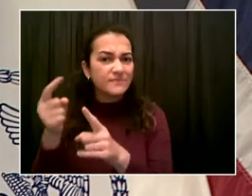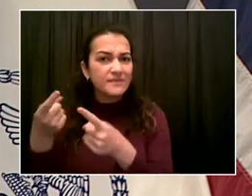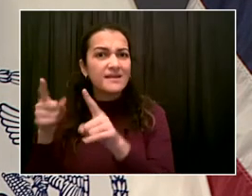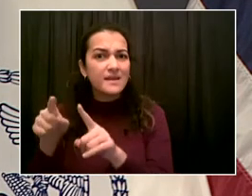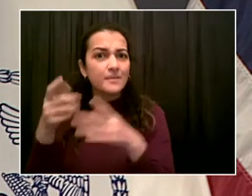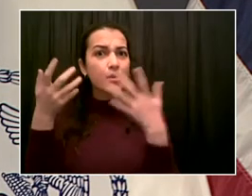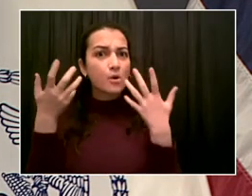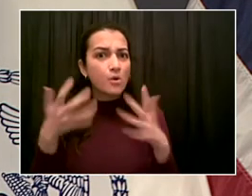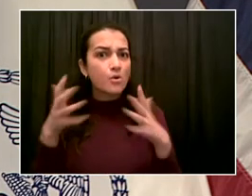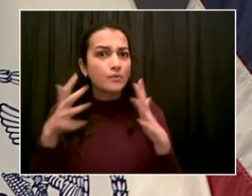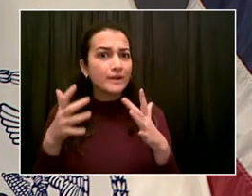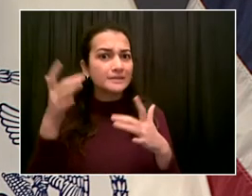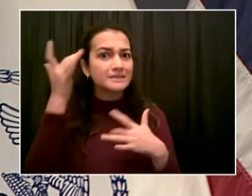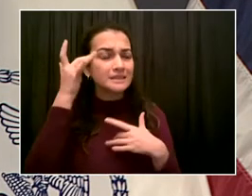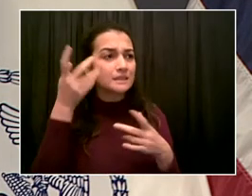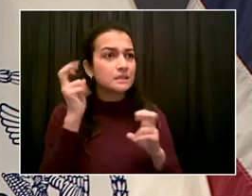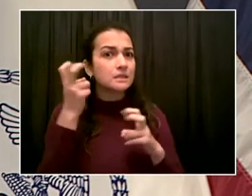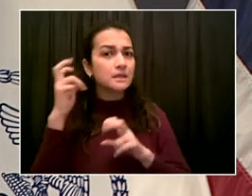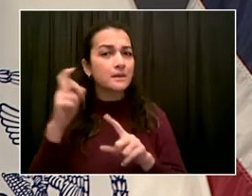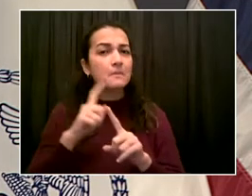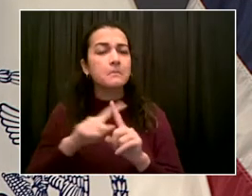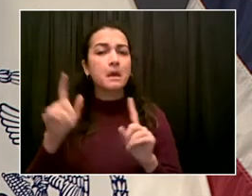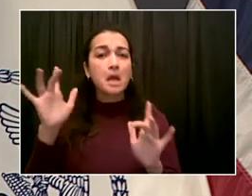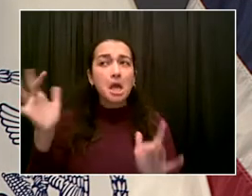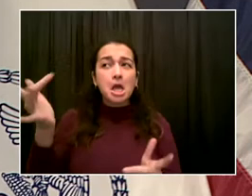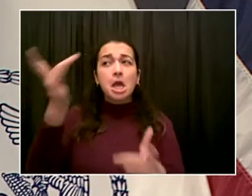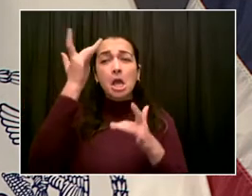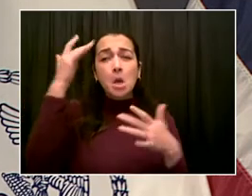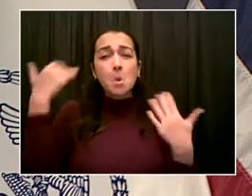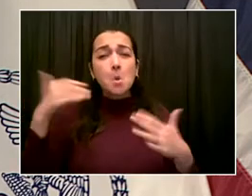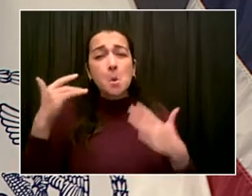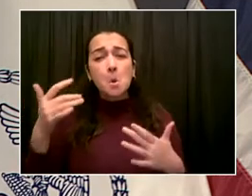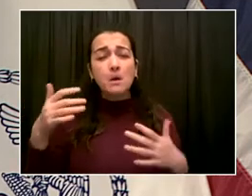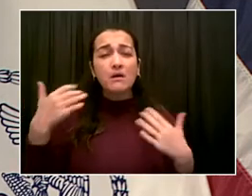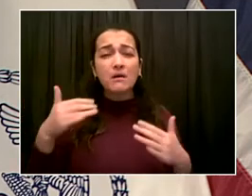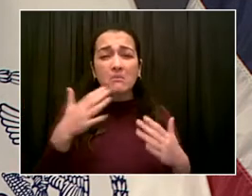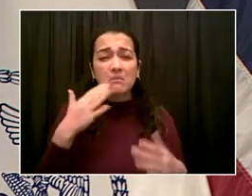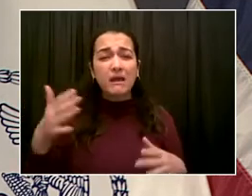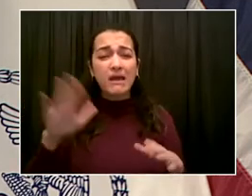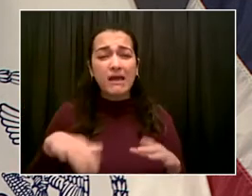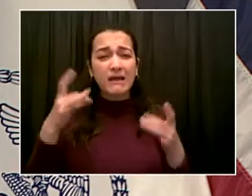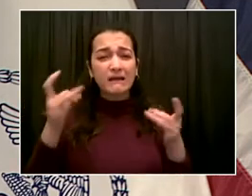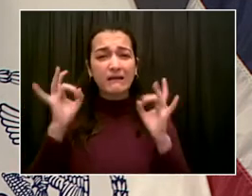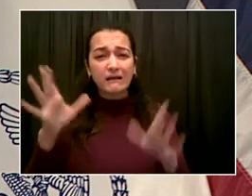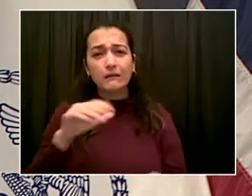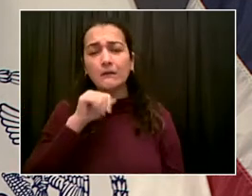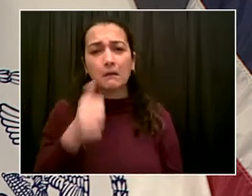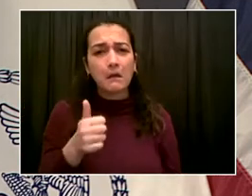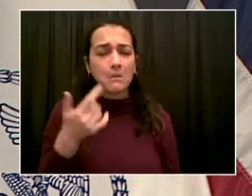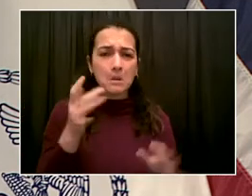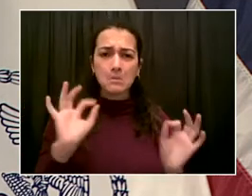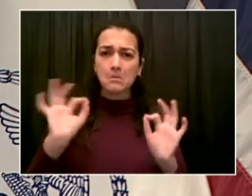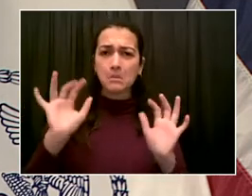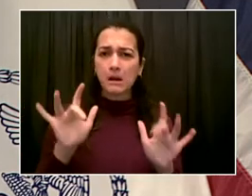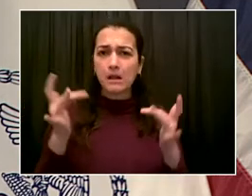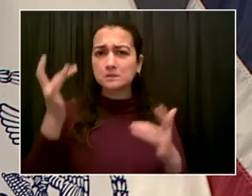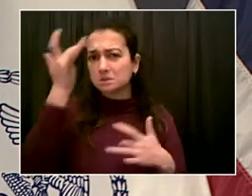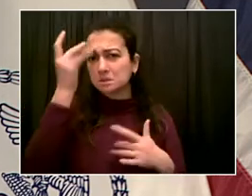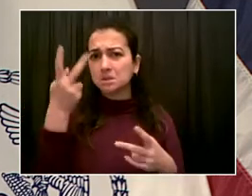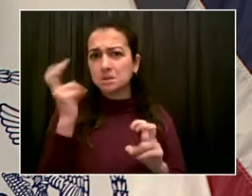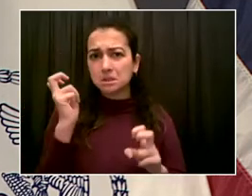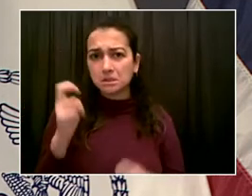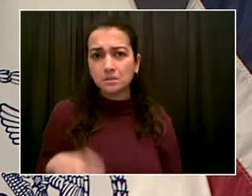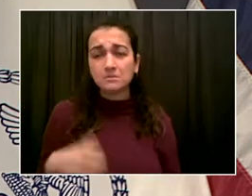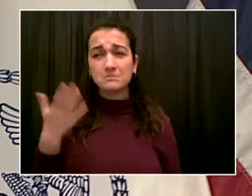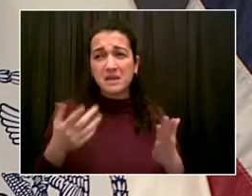question is, did we overreact over the weekend? Well, Dave, I appreciate you asking that question. And all the folks